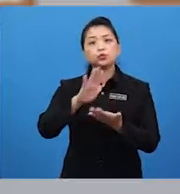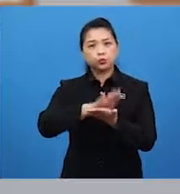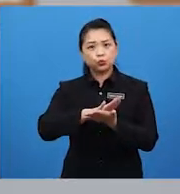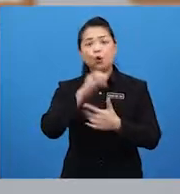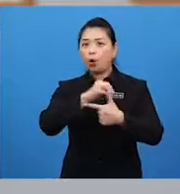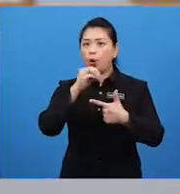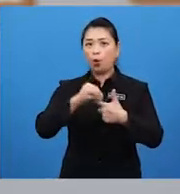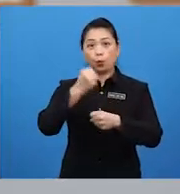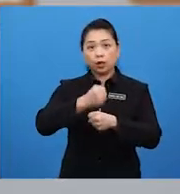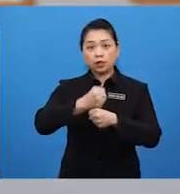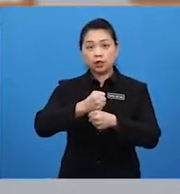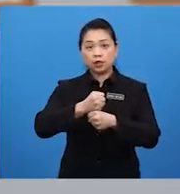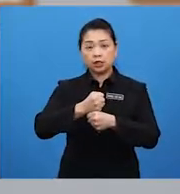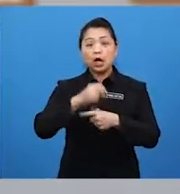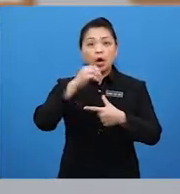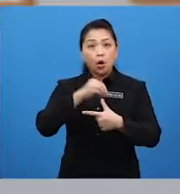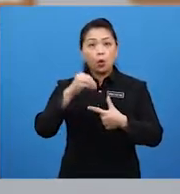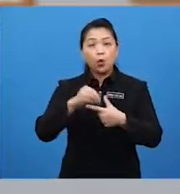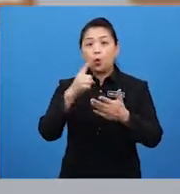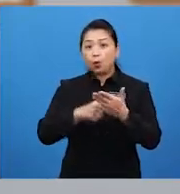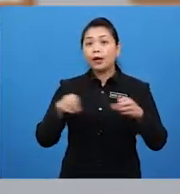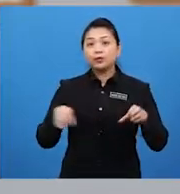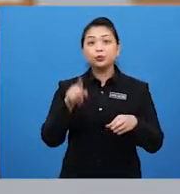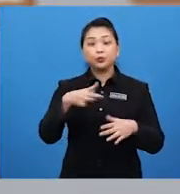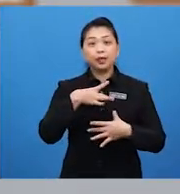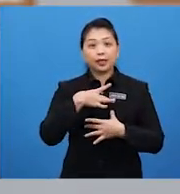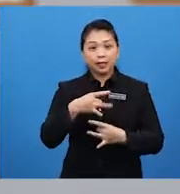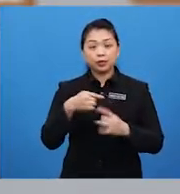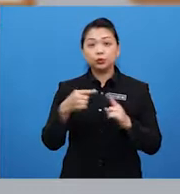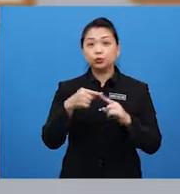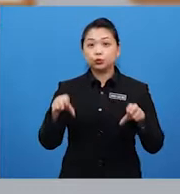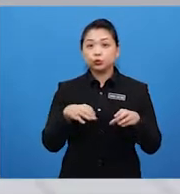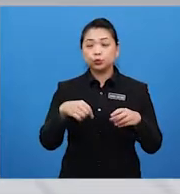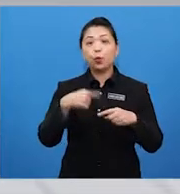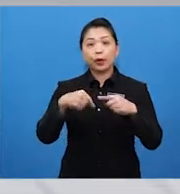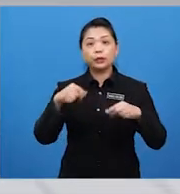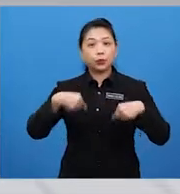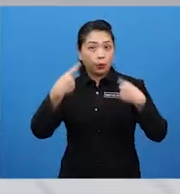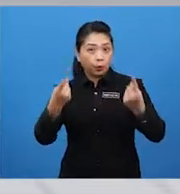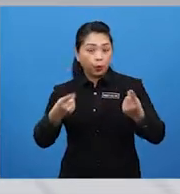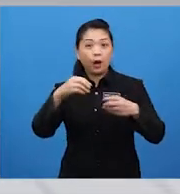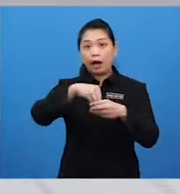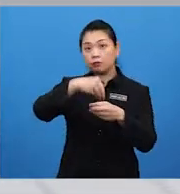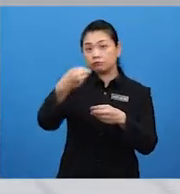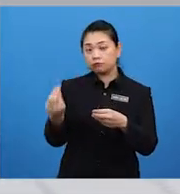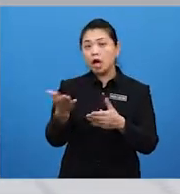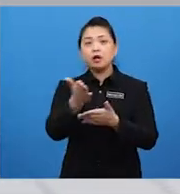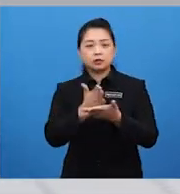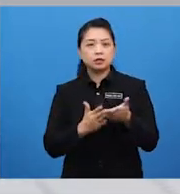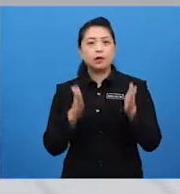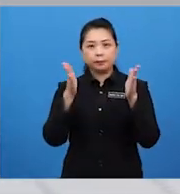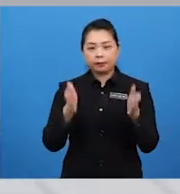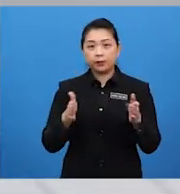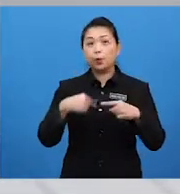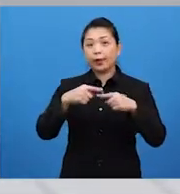Or what do you like to do when you go out? Some people, when they go